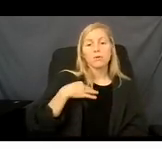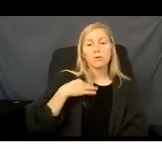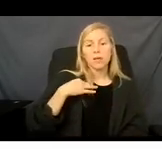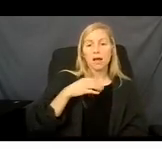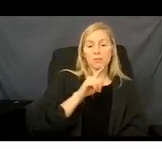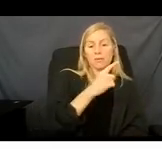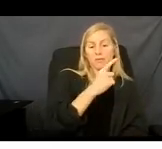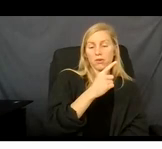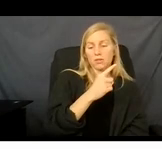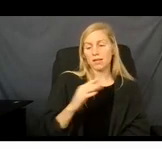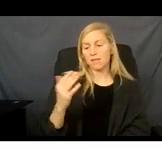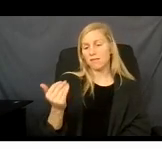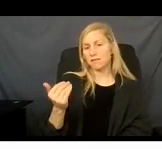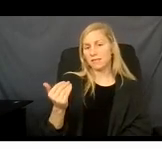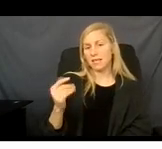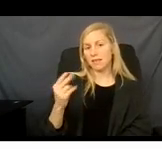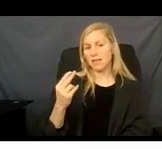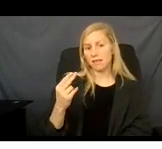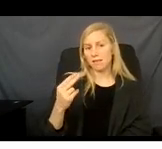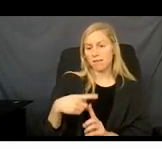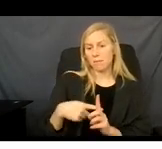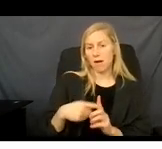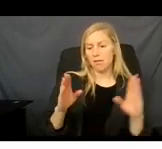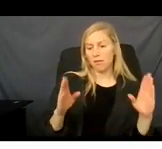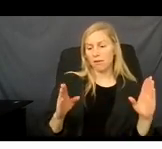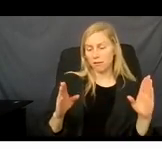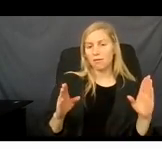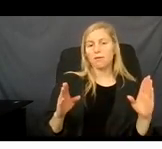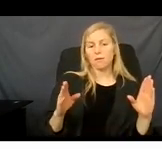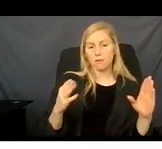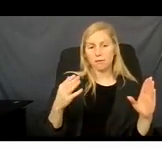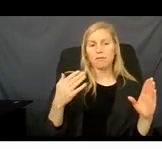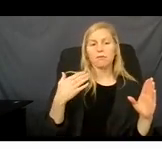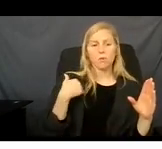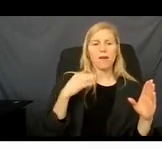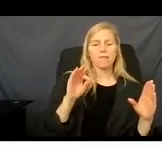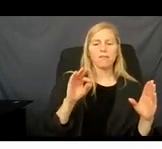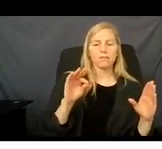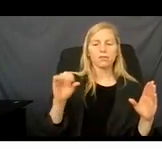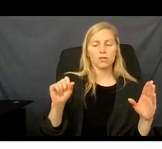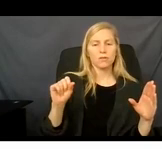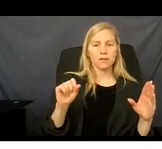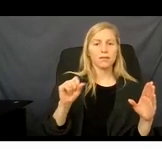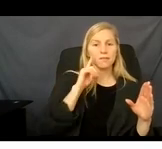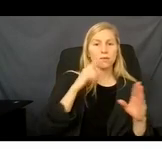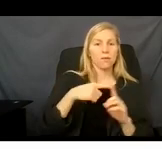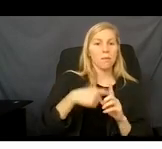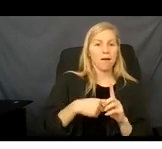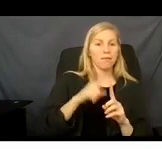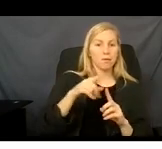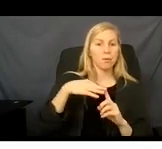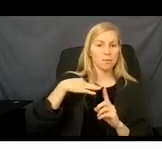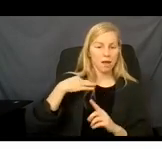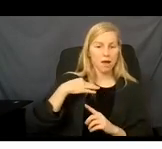15th of a month. You would have fee-for-service for the month of the application. Your